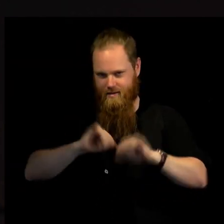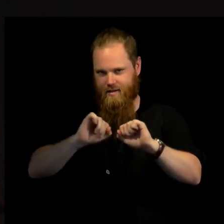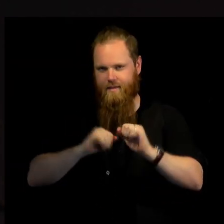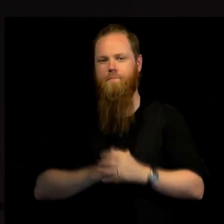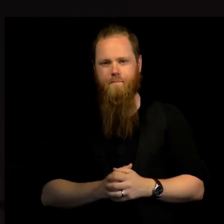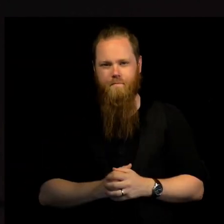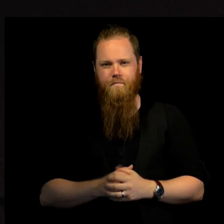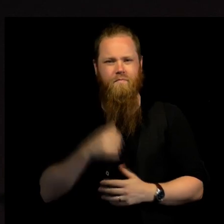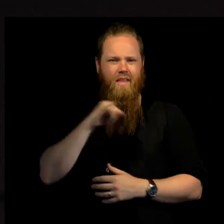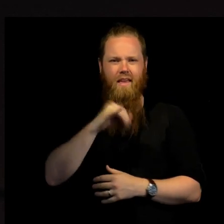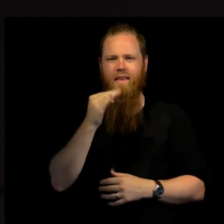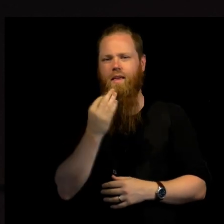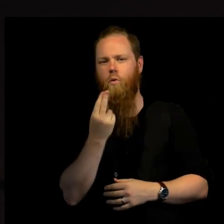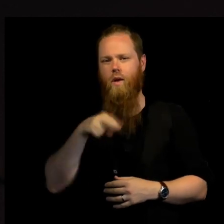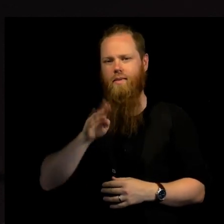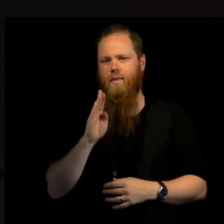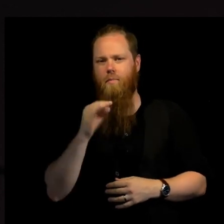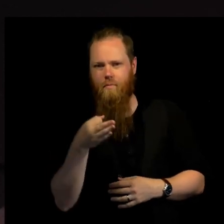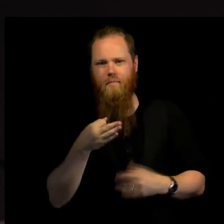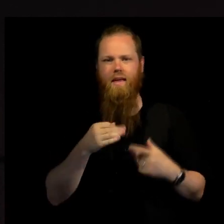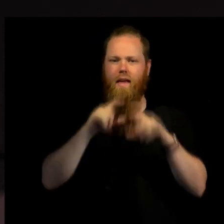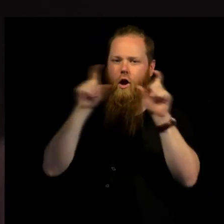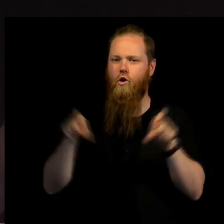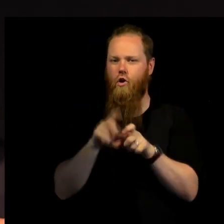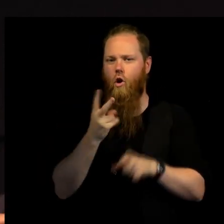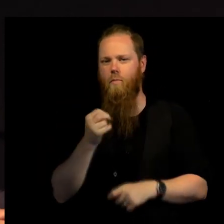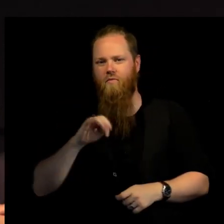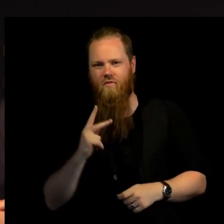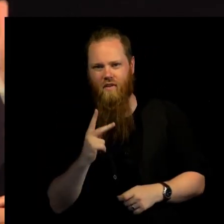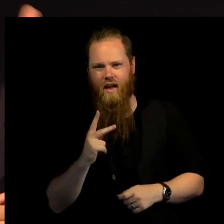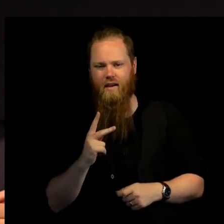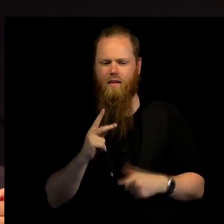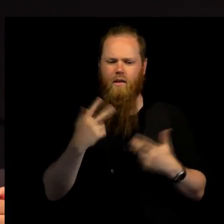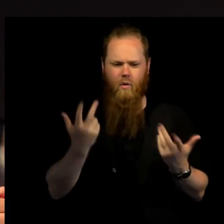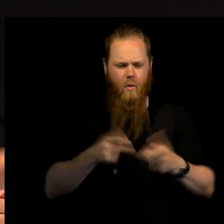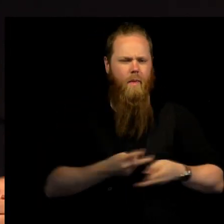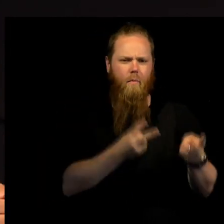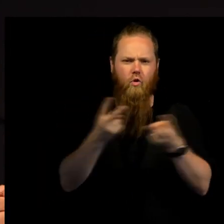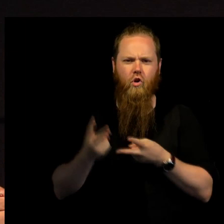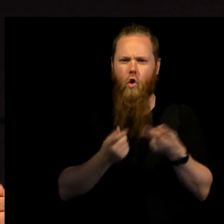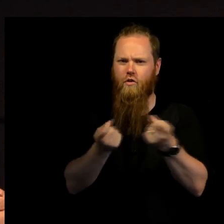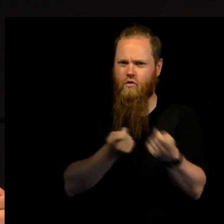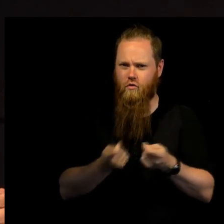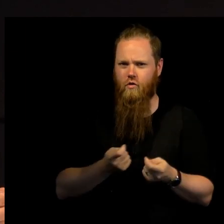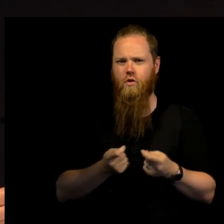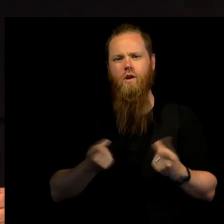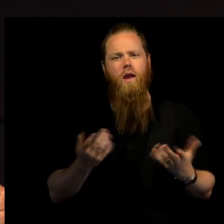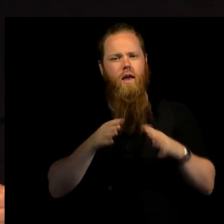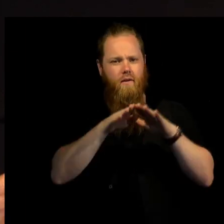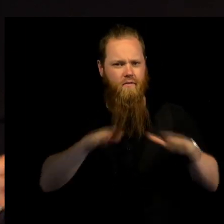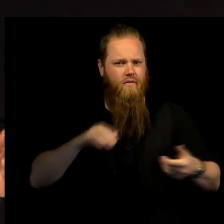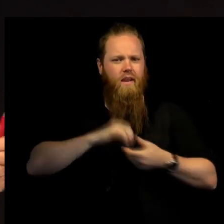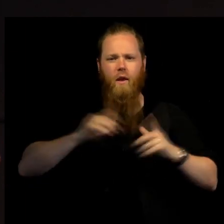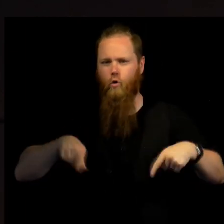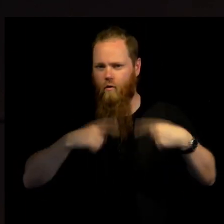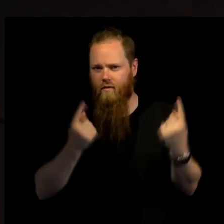UNDP strategic framework and the issues around democratic governance, rule of law, peace and conflict issues. And it